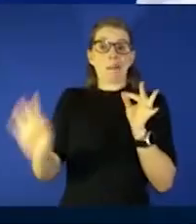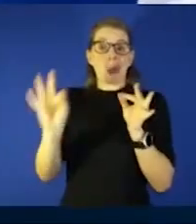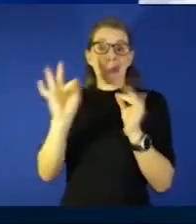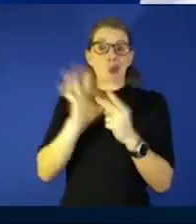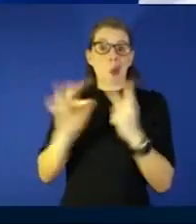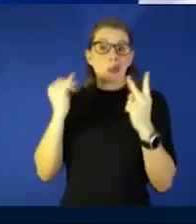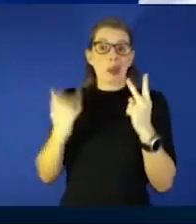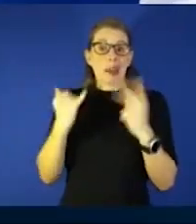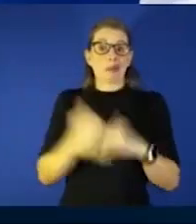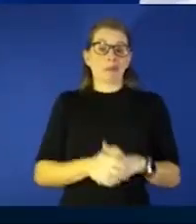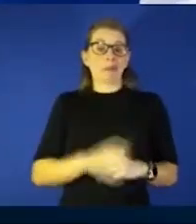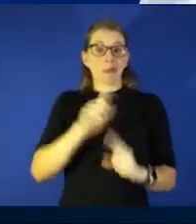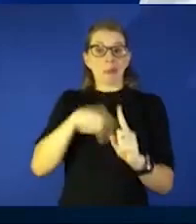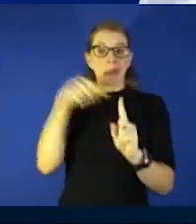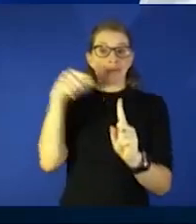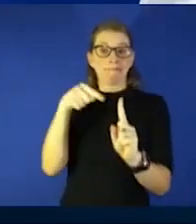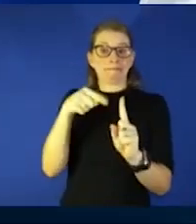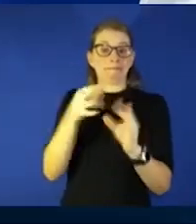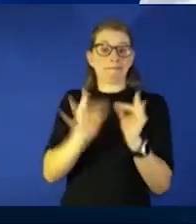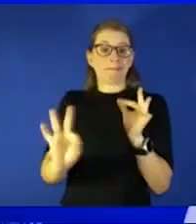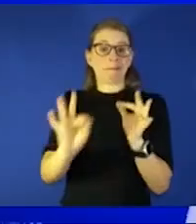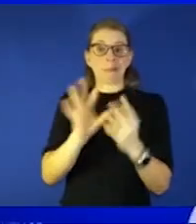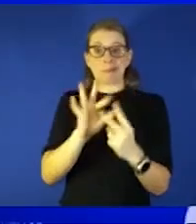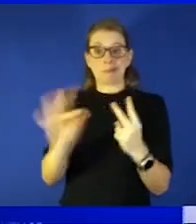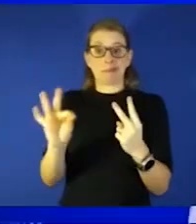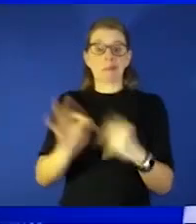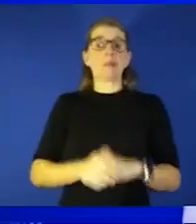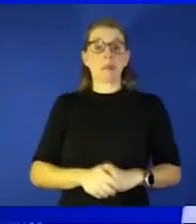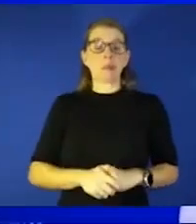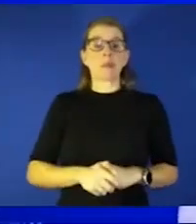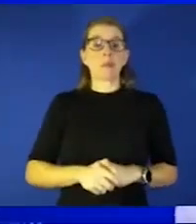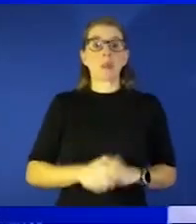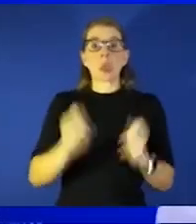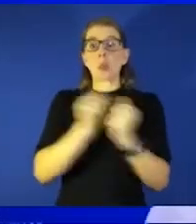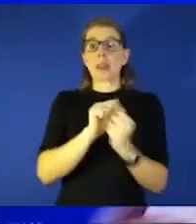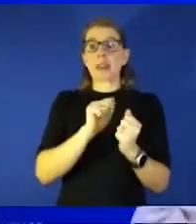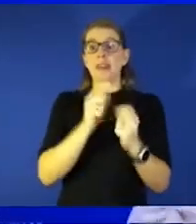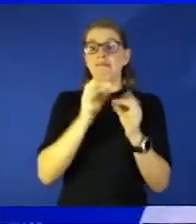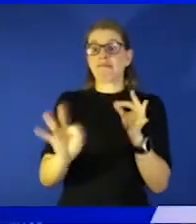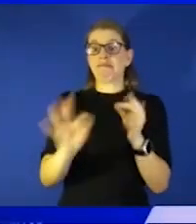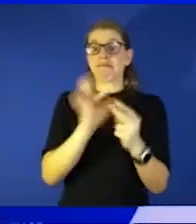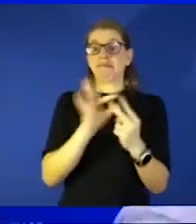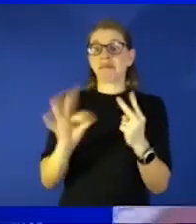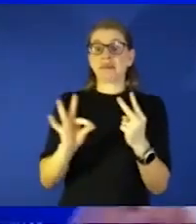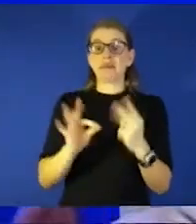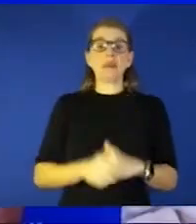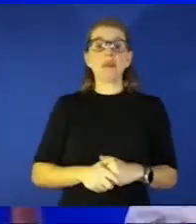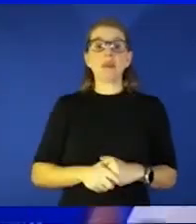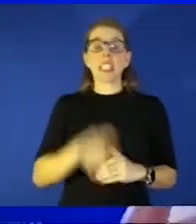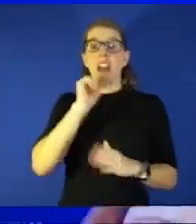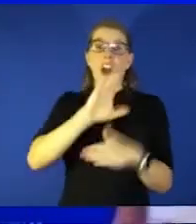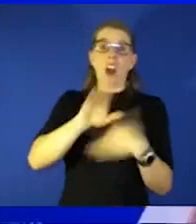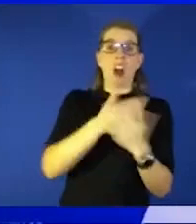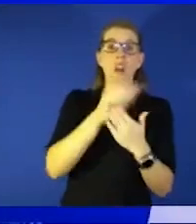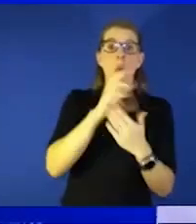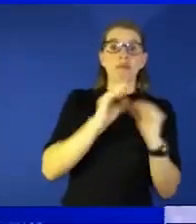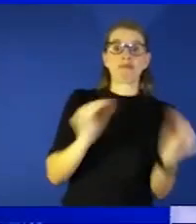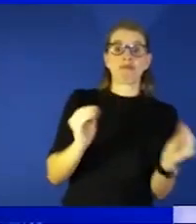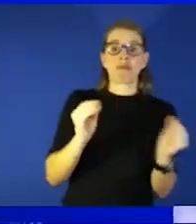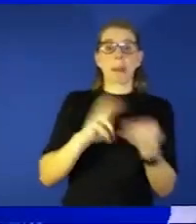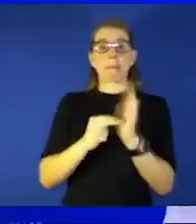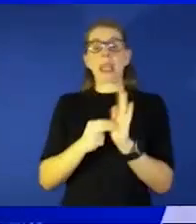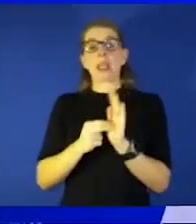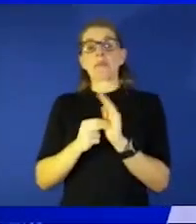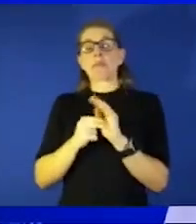yeah and I think with those simple choices even we've talked about this it's not all or nothing these things aren't isolated in a vacuum